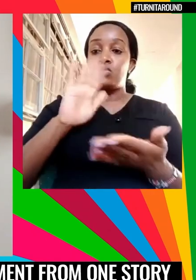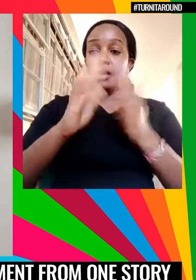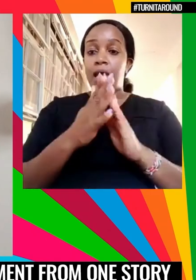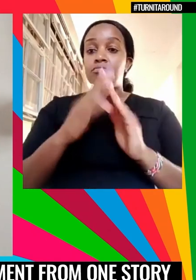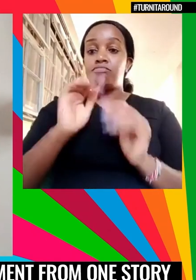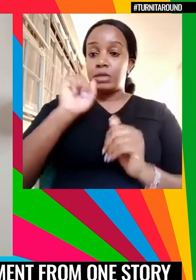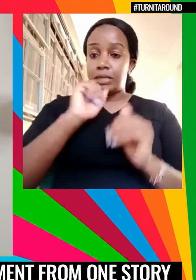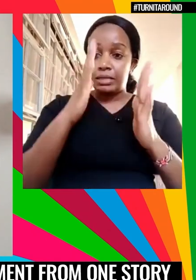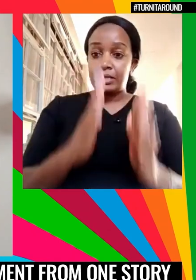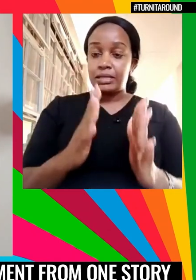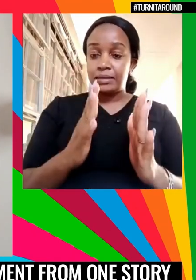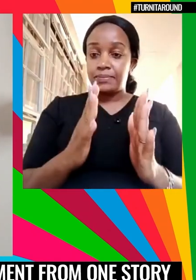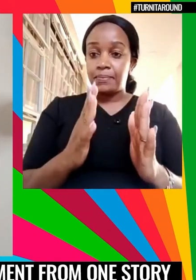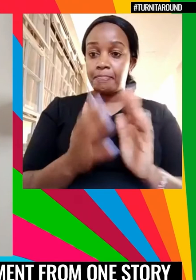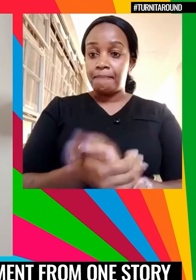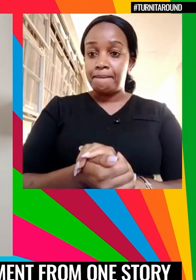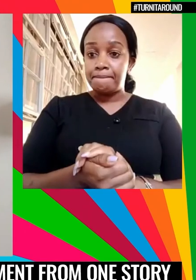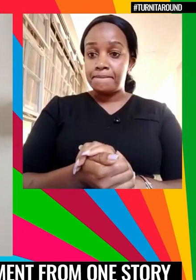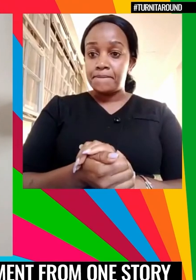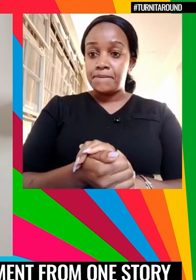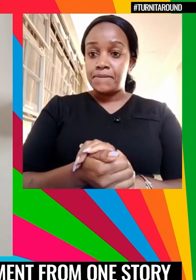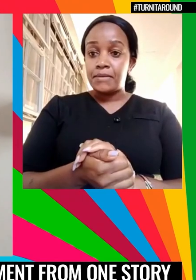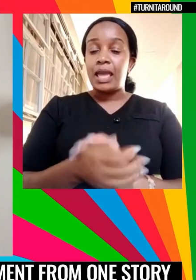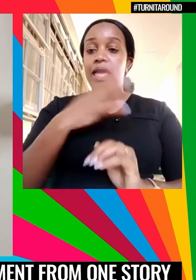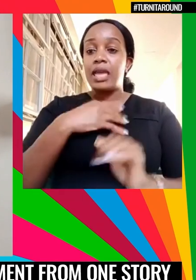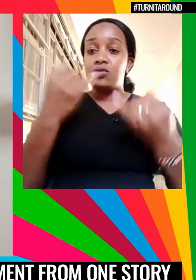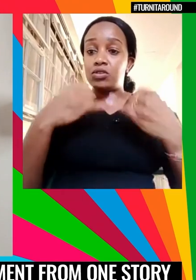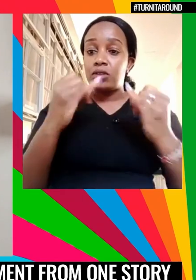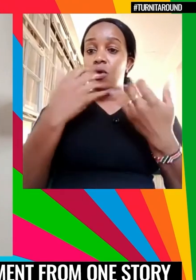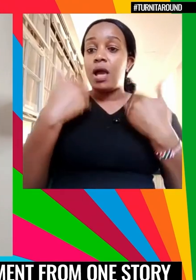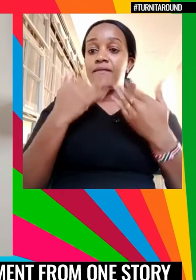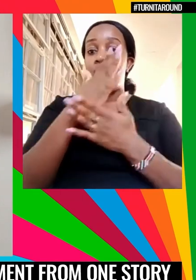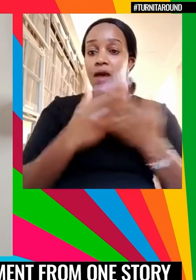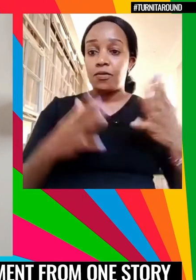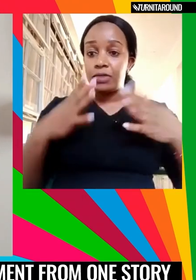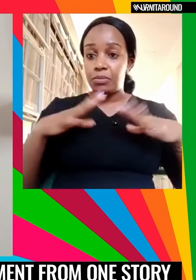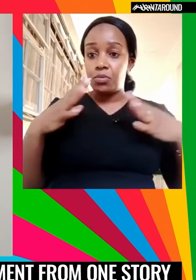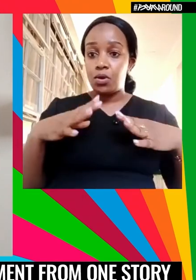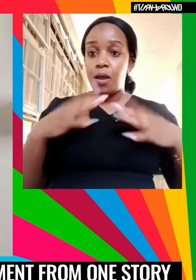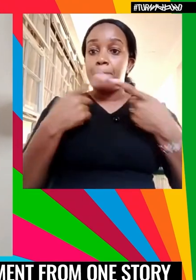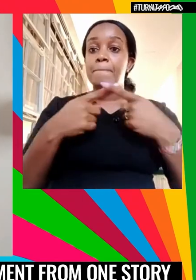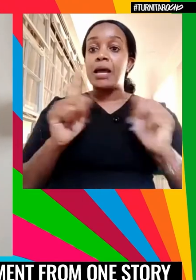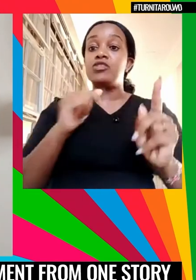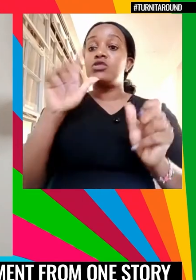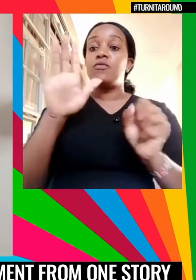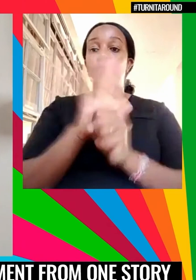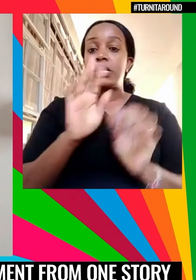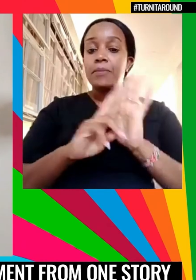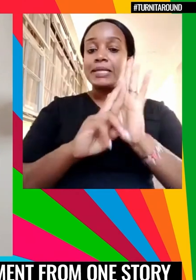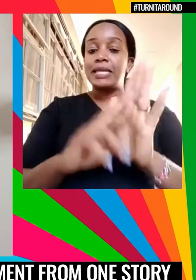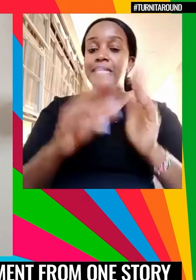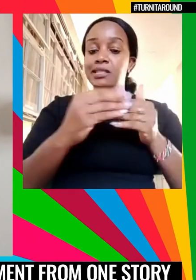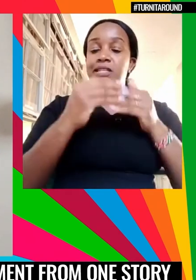the House of Assembly. Women make up almost half of the population, but are not fully represented in leadership and political positions.